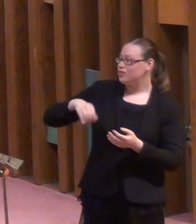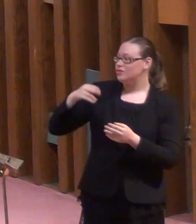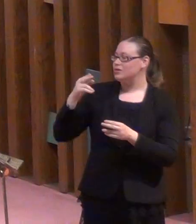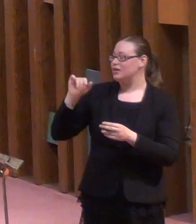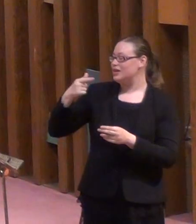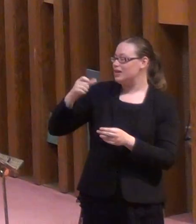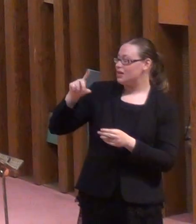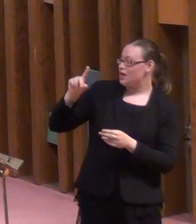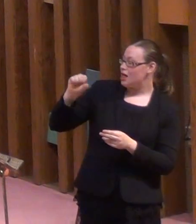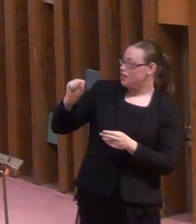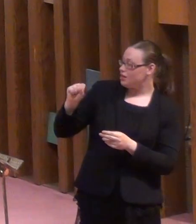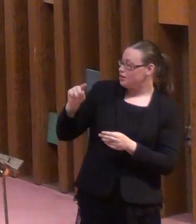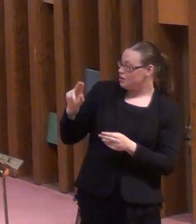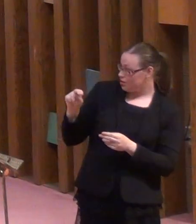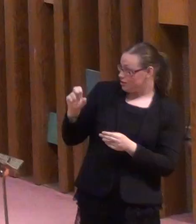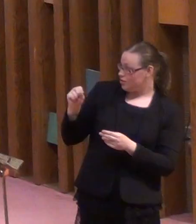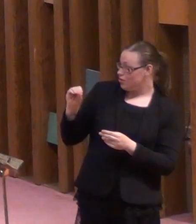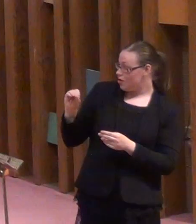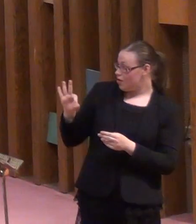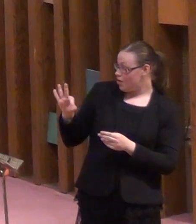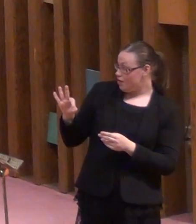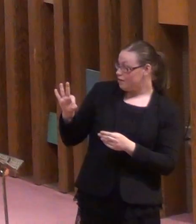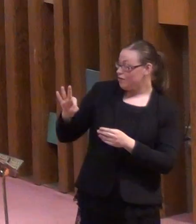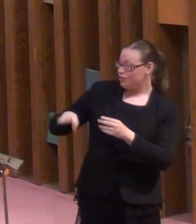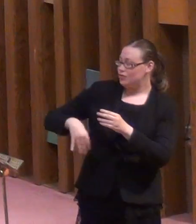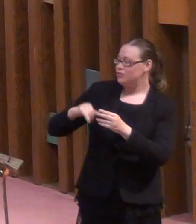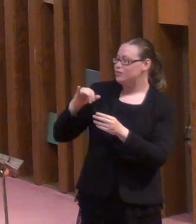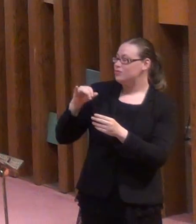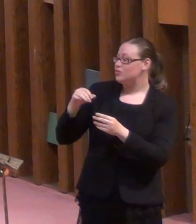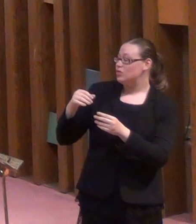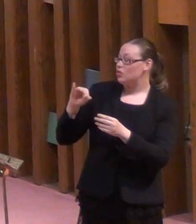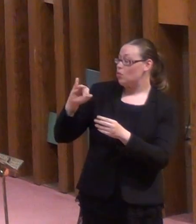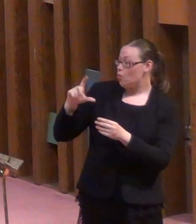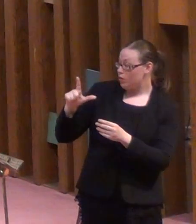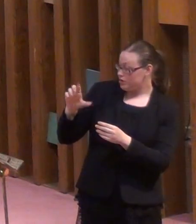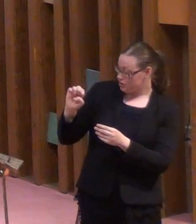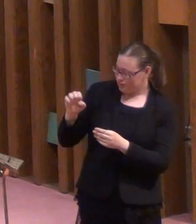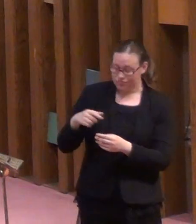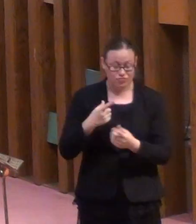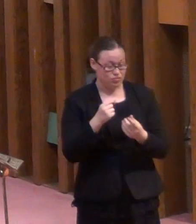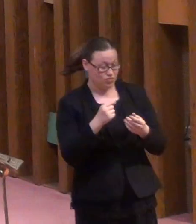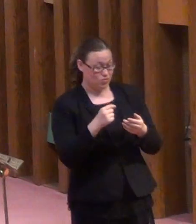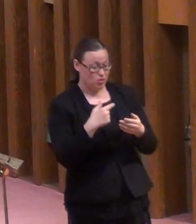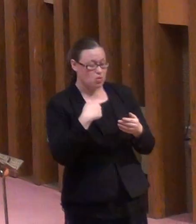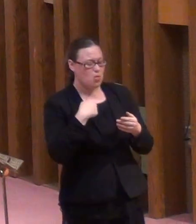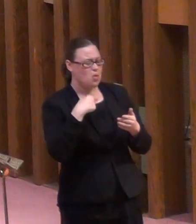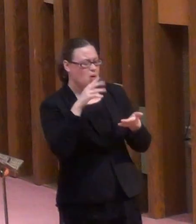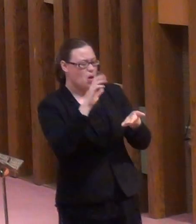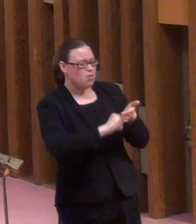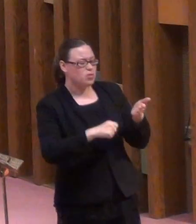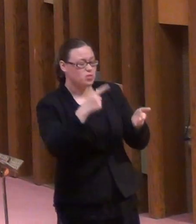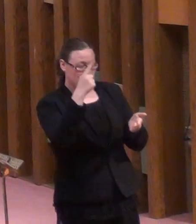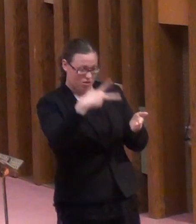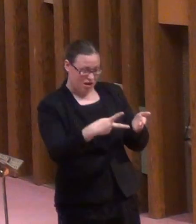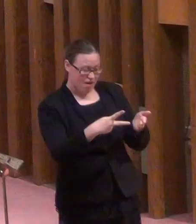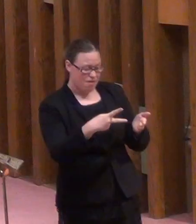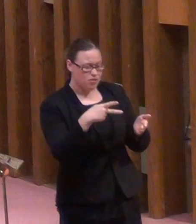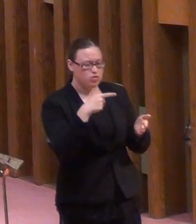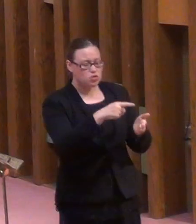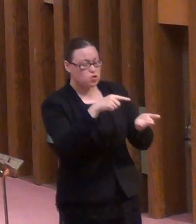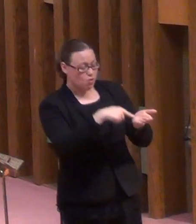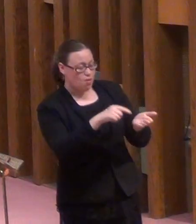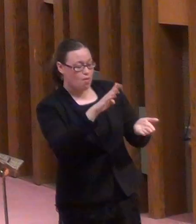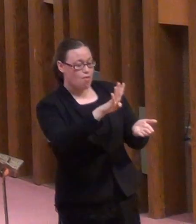told him, take your bill, sit down quickly, and make it four hundred. Then he asked the second,